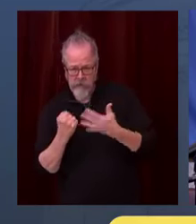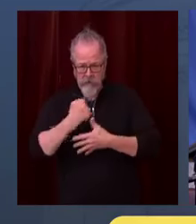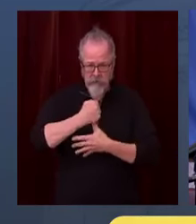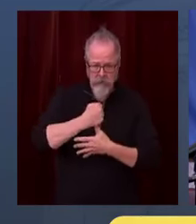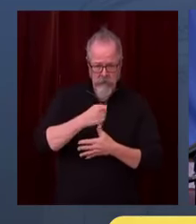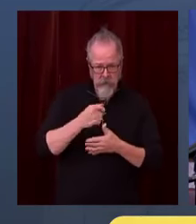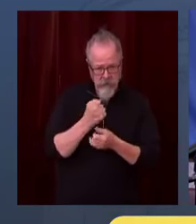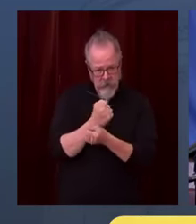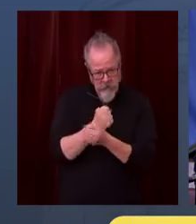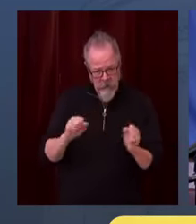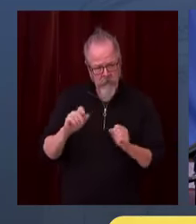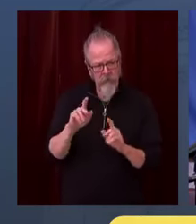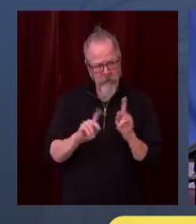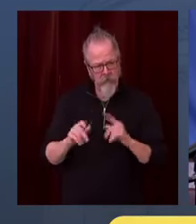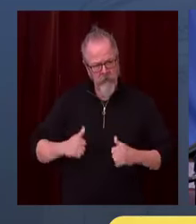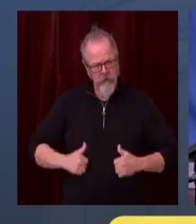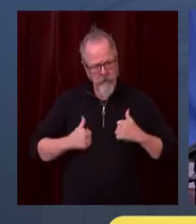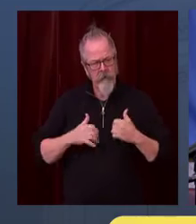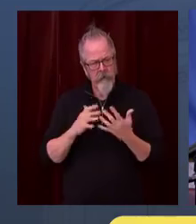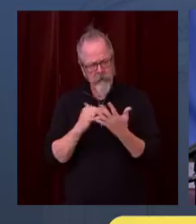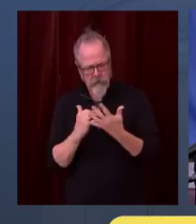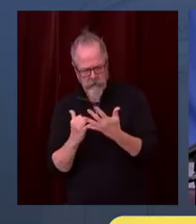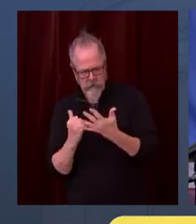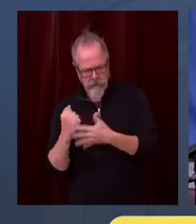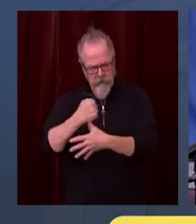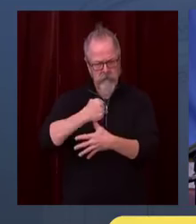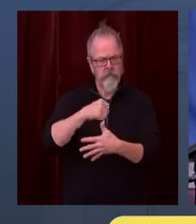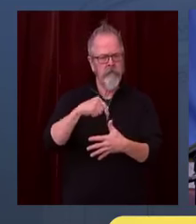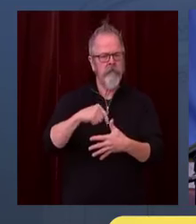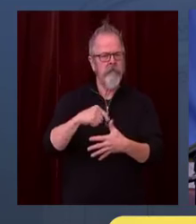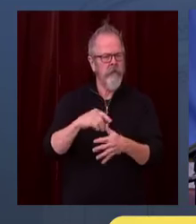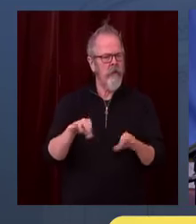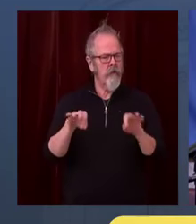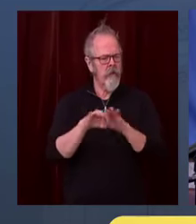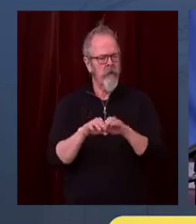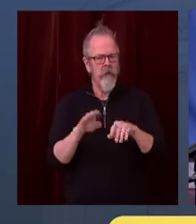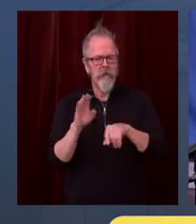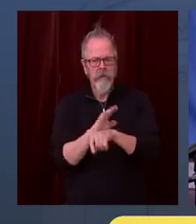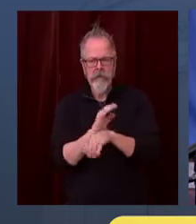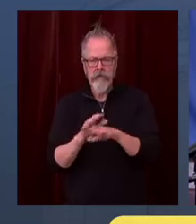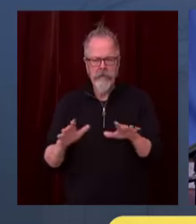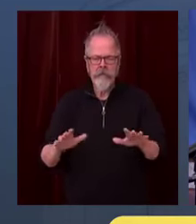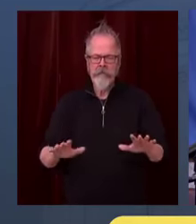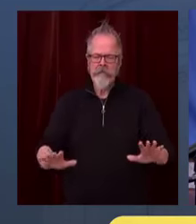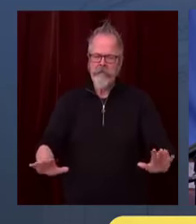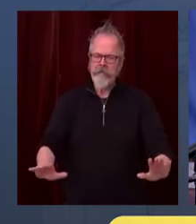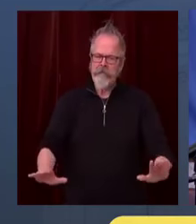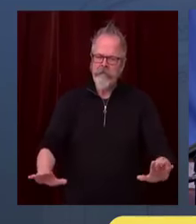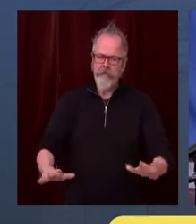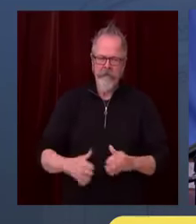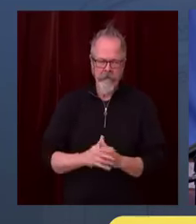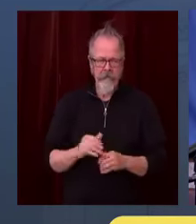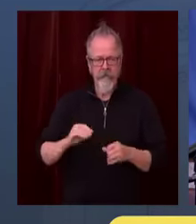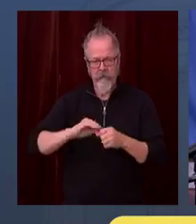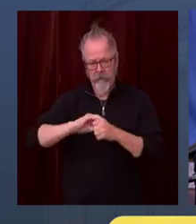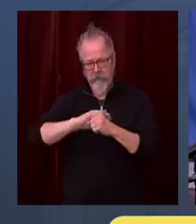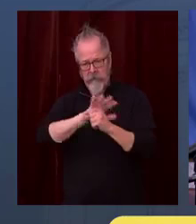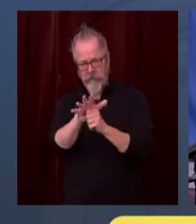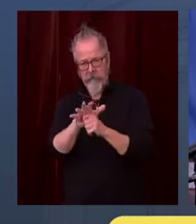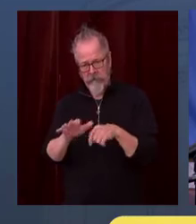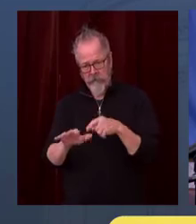So this is, the COVID pandemic is not just a public health crisis. It is an economic crisis as well.